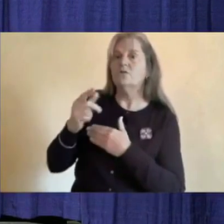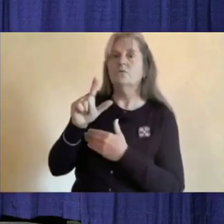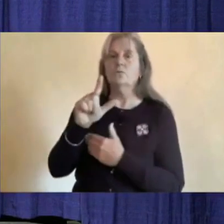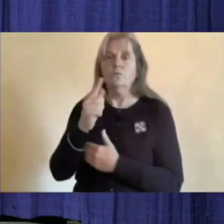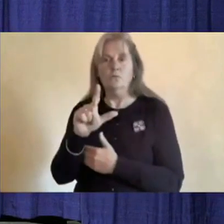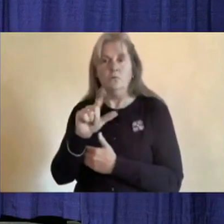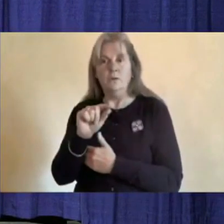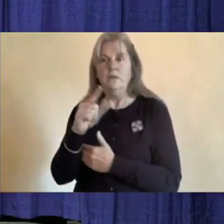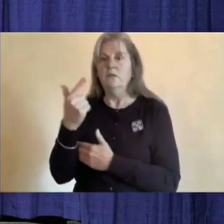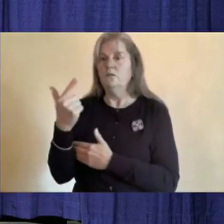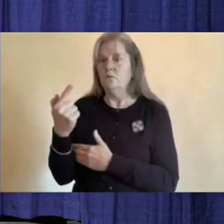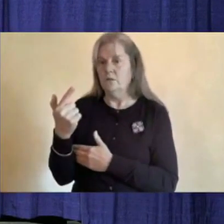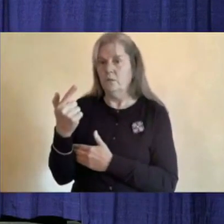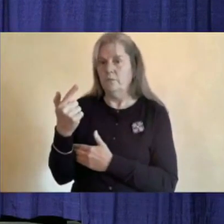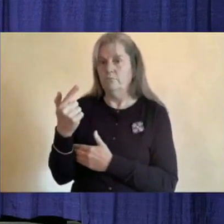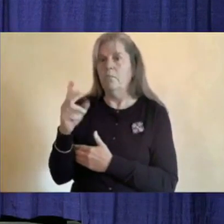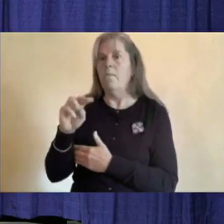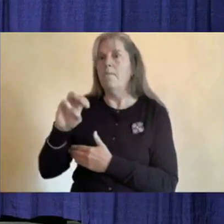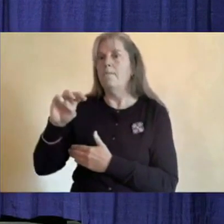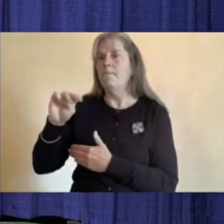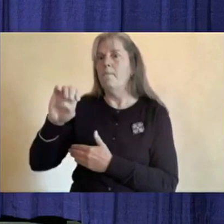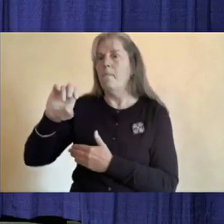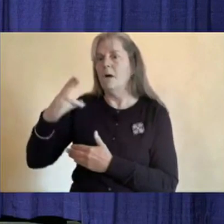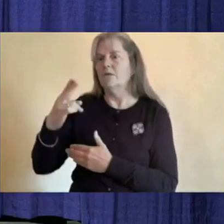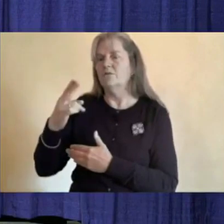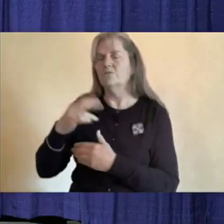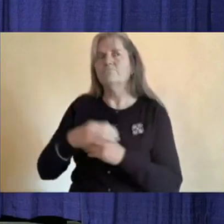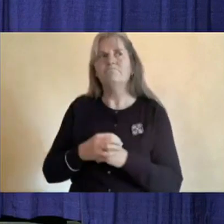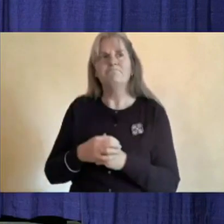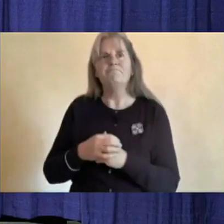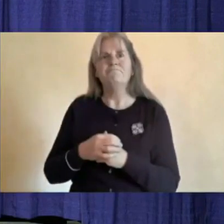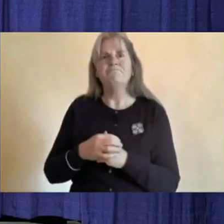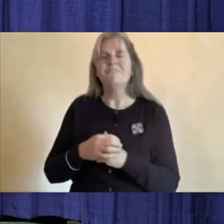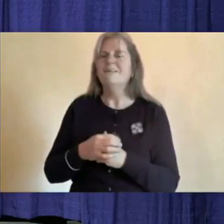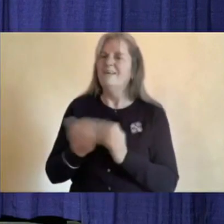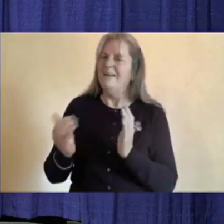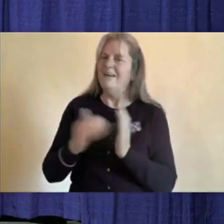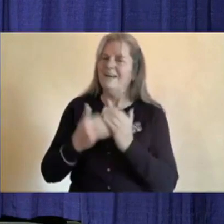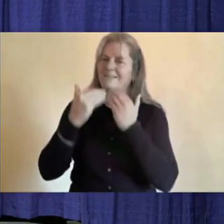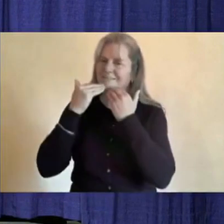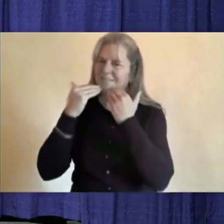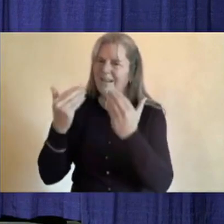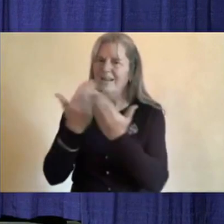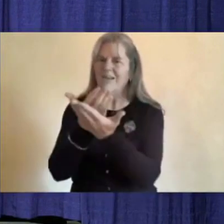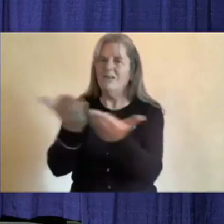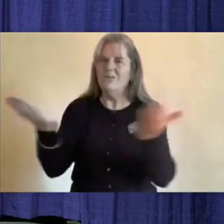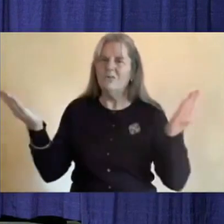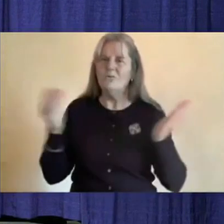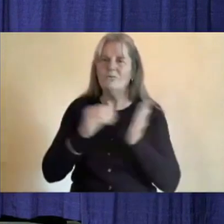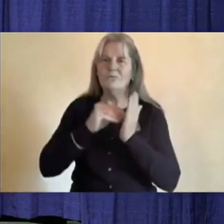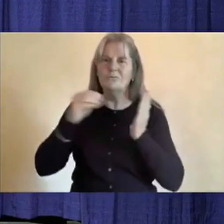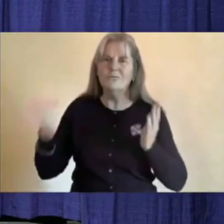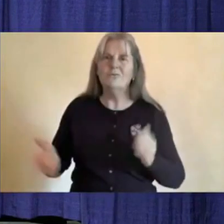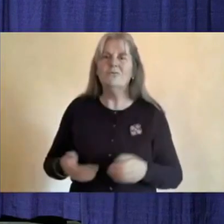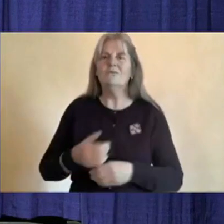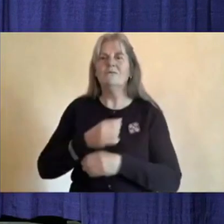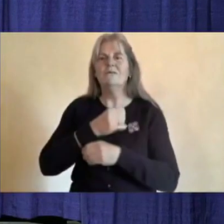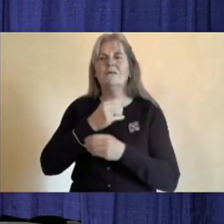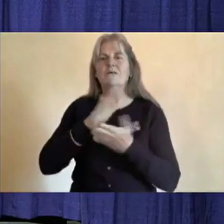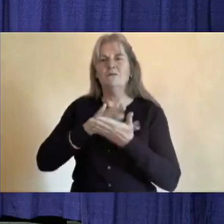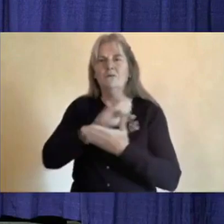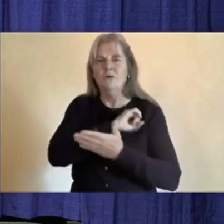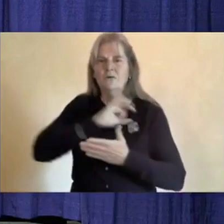Again, if I can just take a moment to thank the students and the school staff and school bus drivers and families